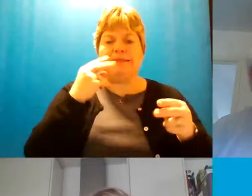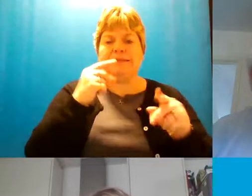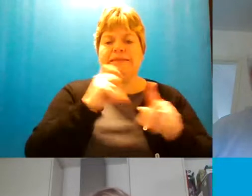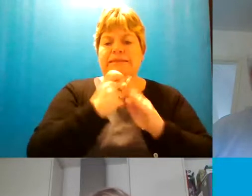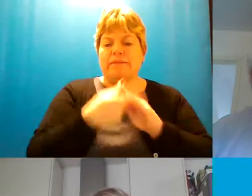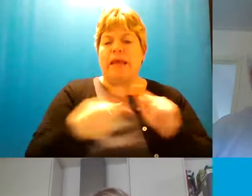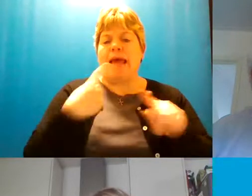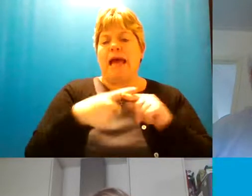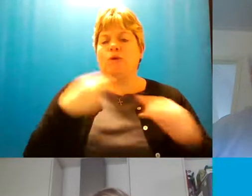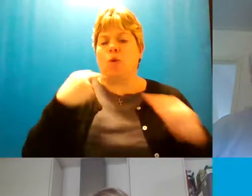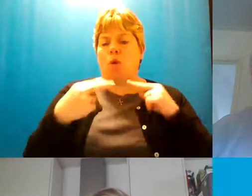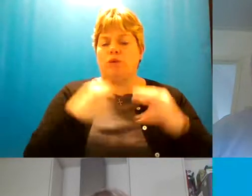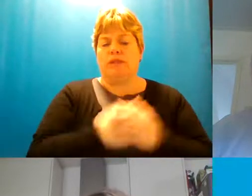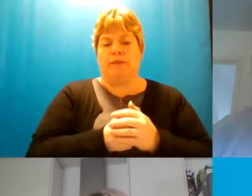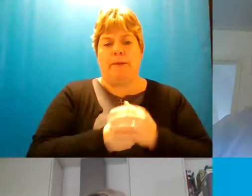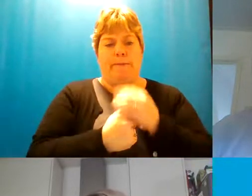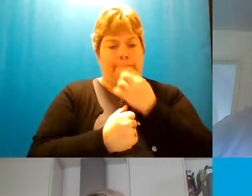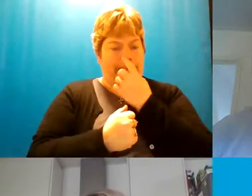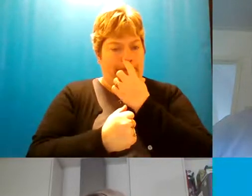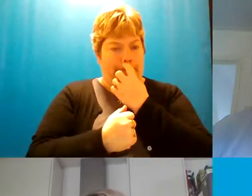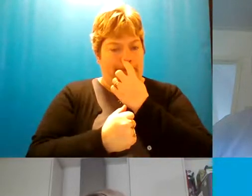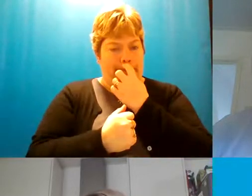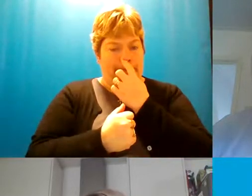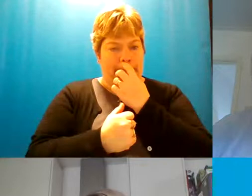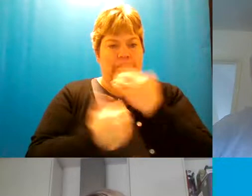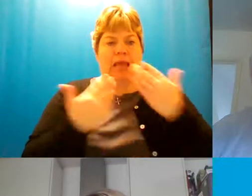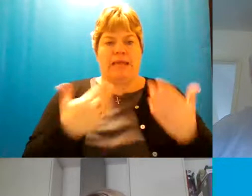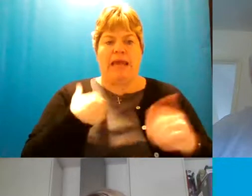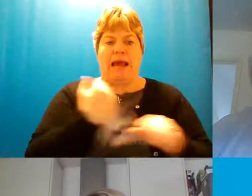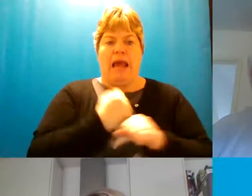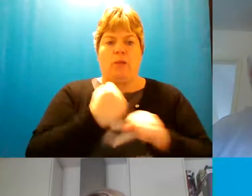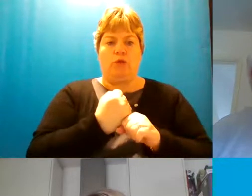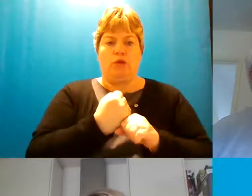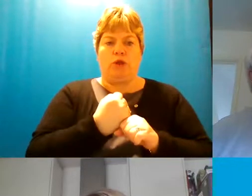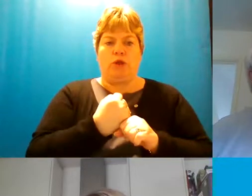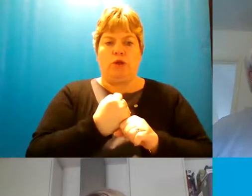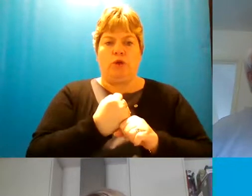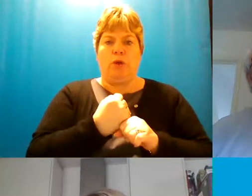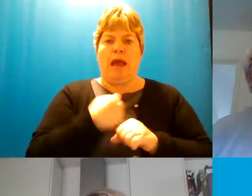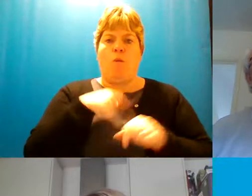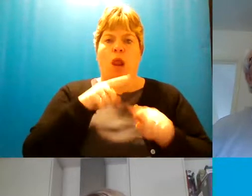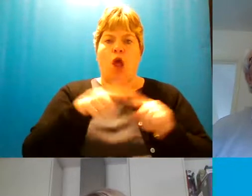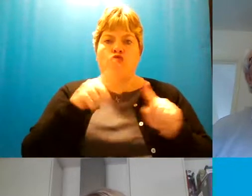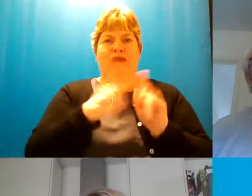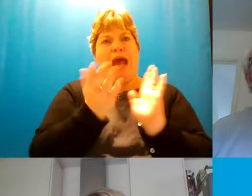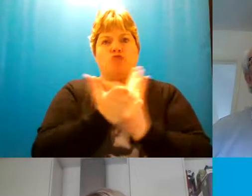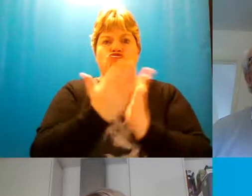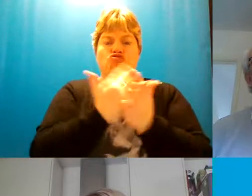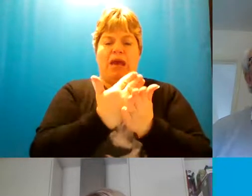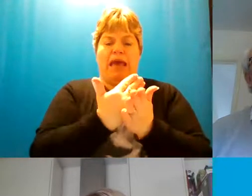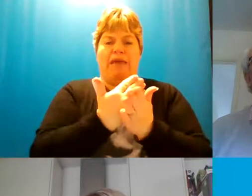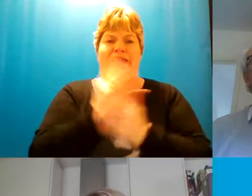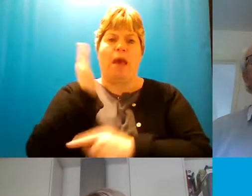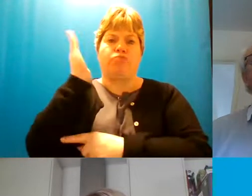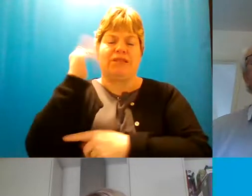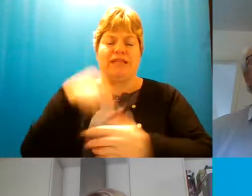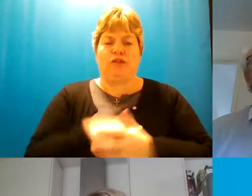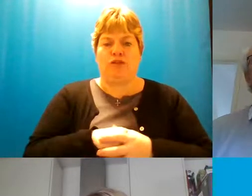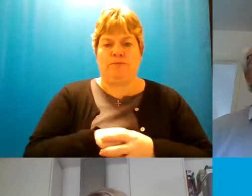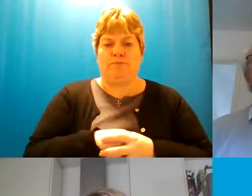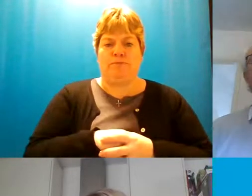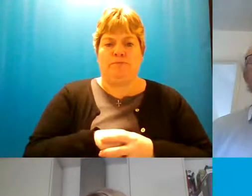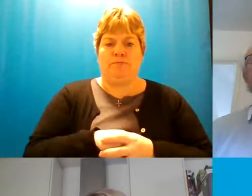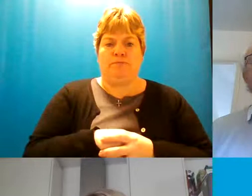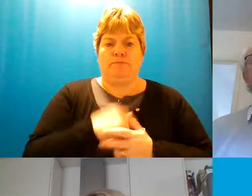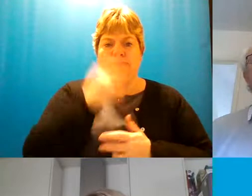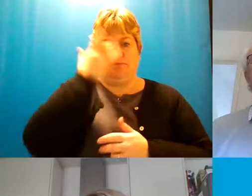so what i'm going to do now is i'm going to do what katie's told us all to do not and i'm going to try and share the presentation on